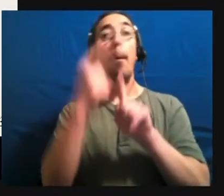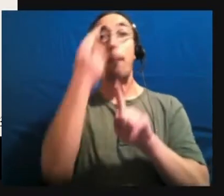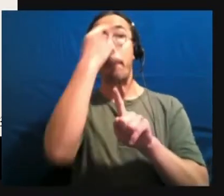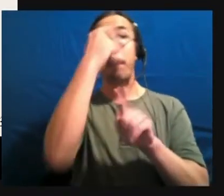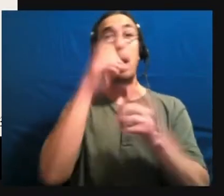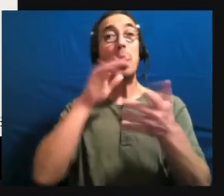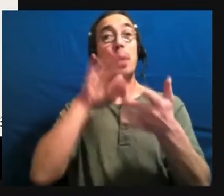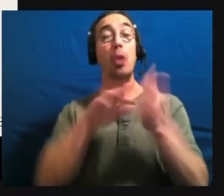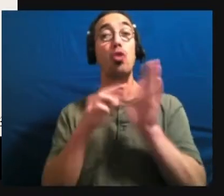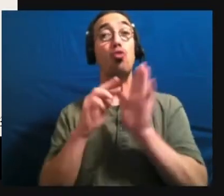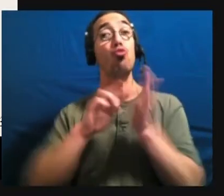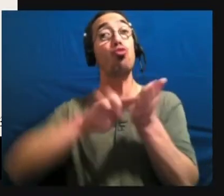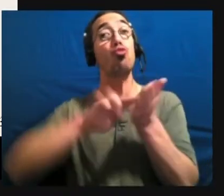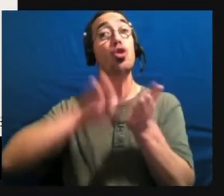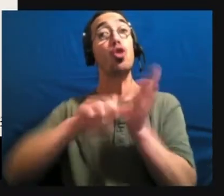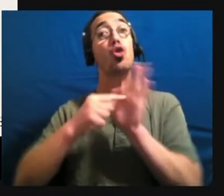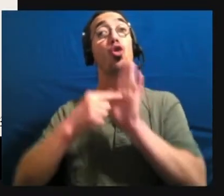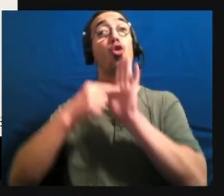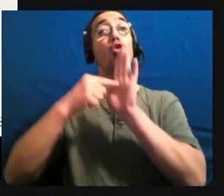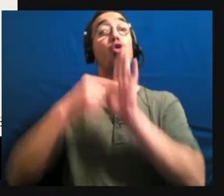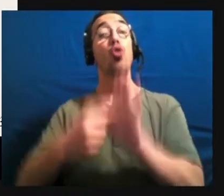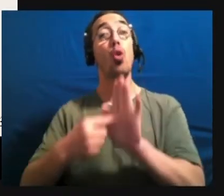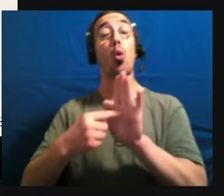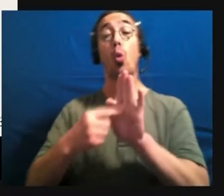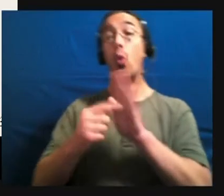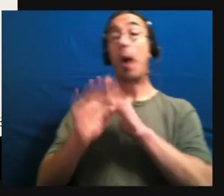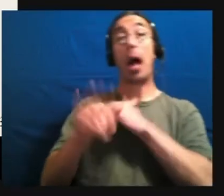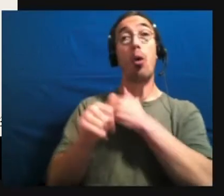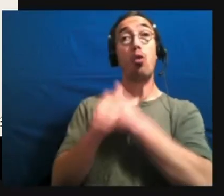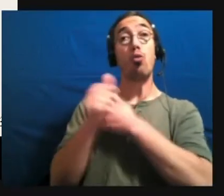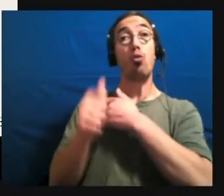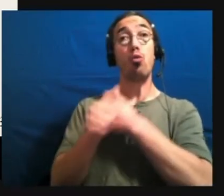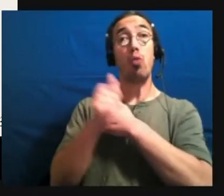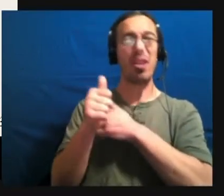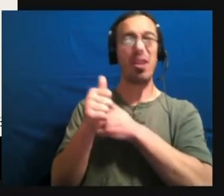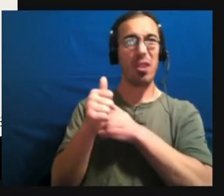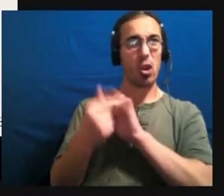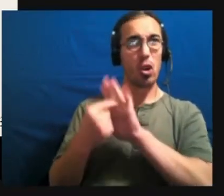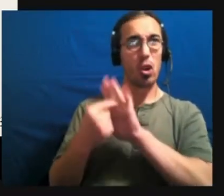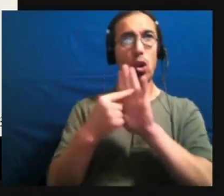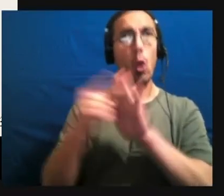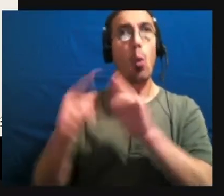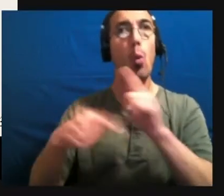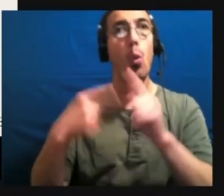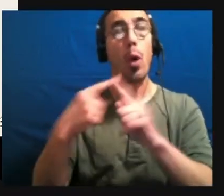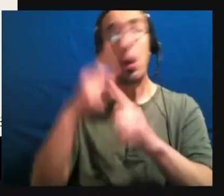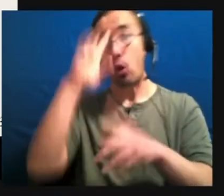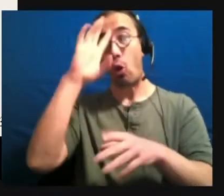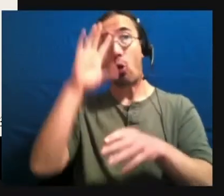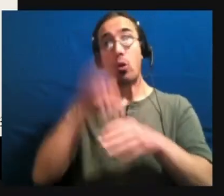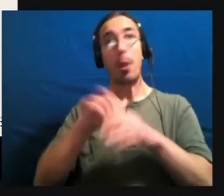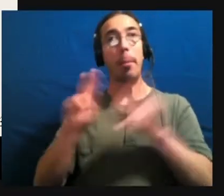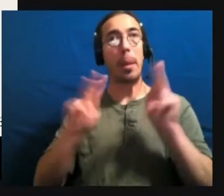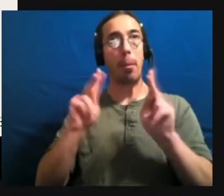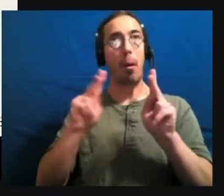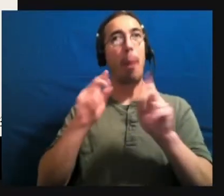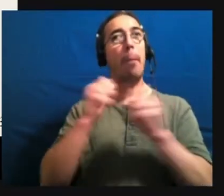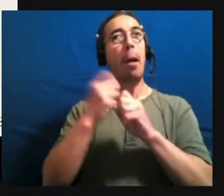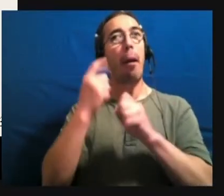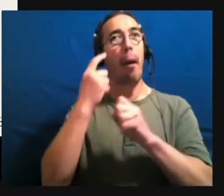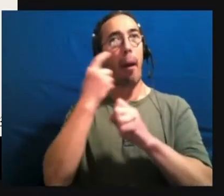differences in how threat is registered when autistic people make eye contact in an allistic way,